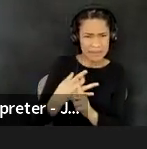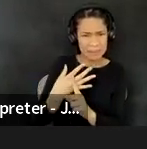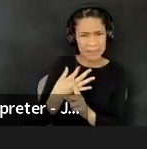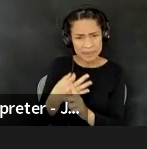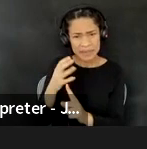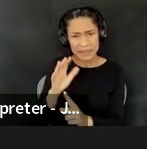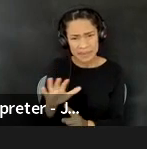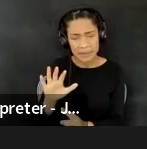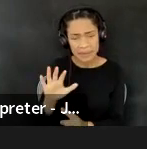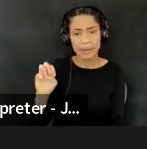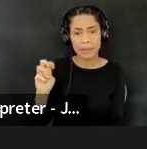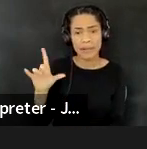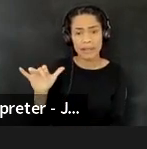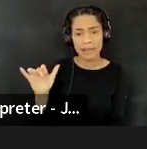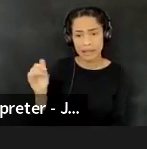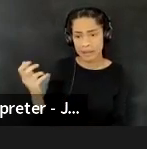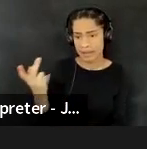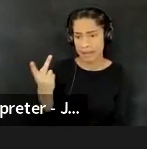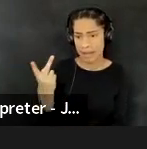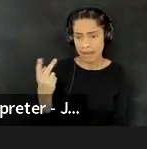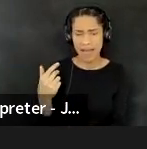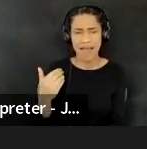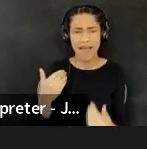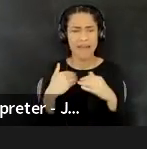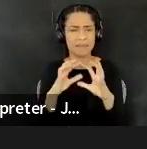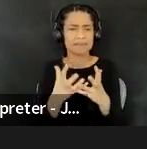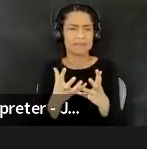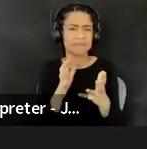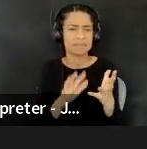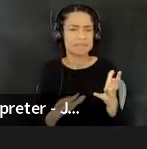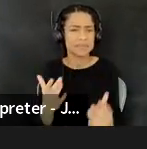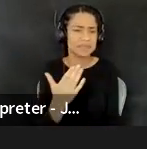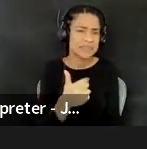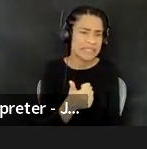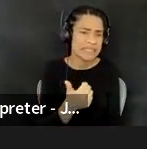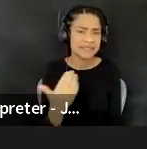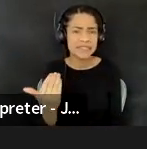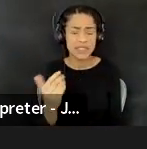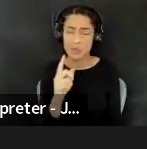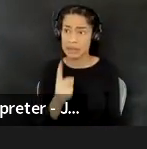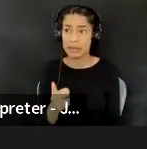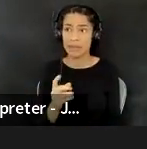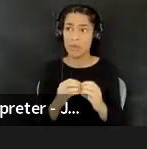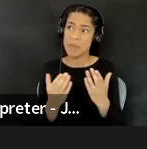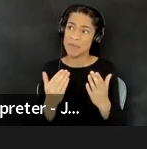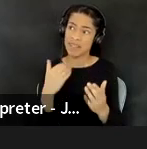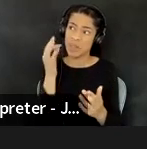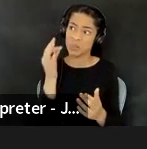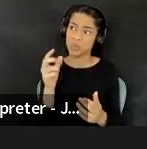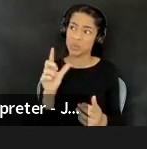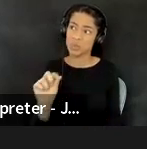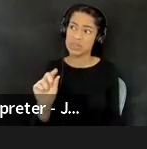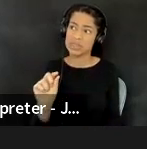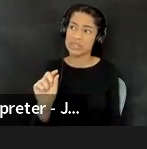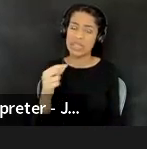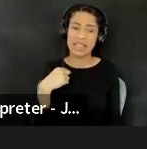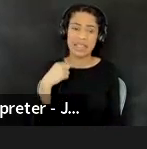with Emily and I were a group of about, I would say like 10 to 15, actually more than that, maybe closer to 20, um,